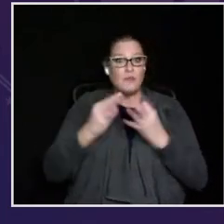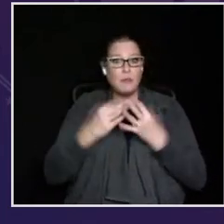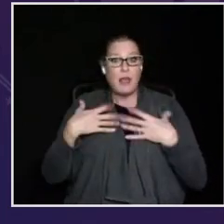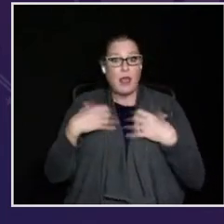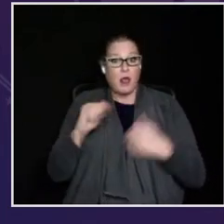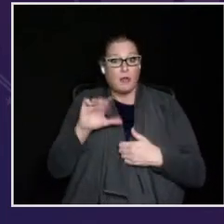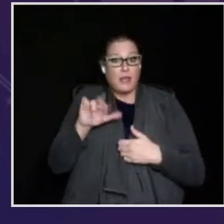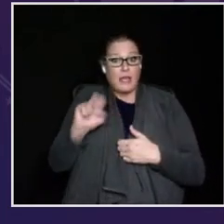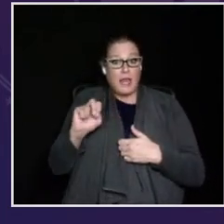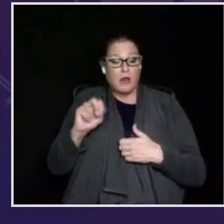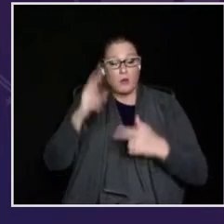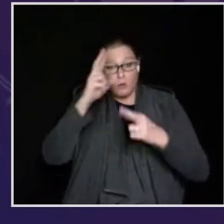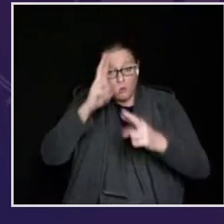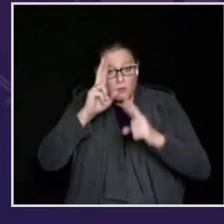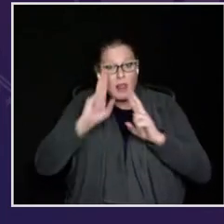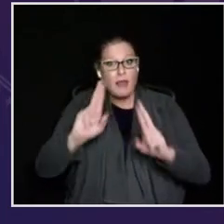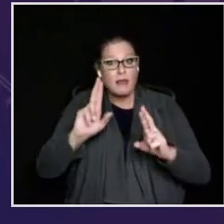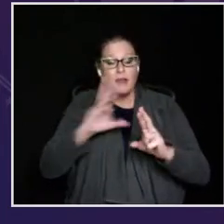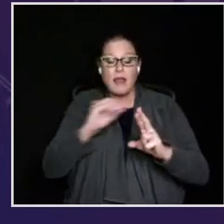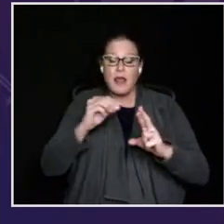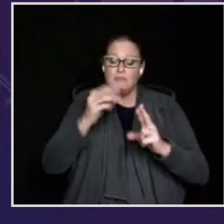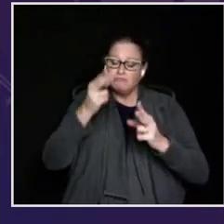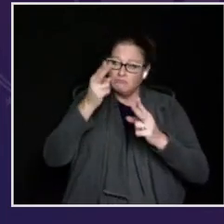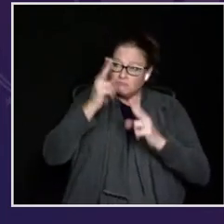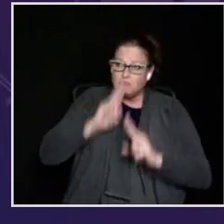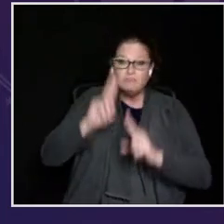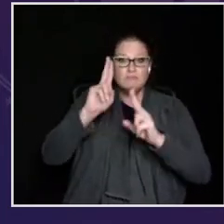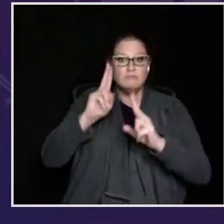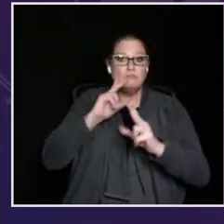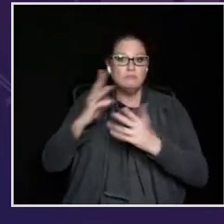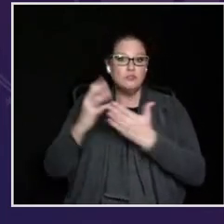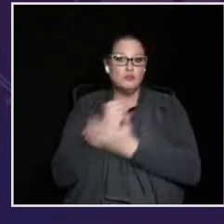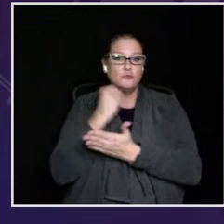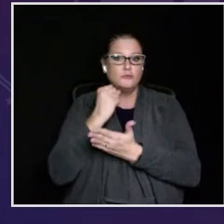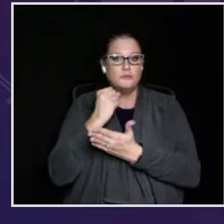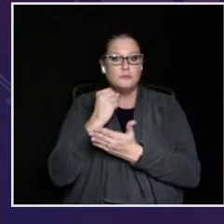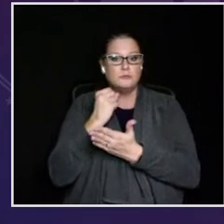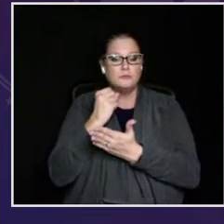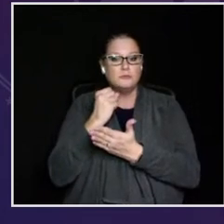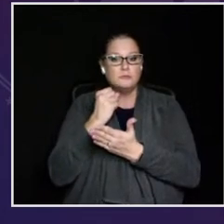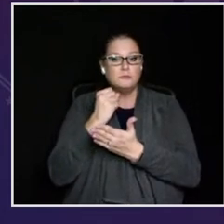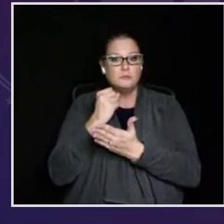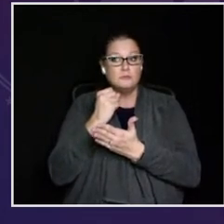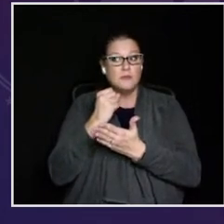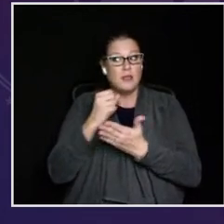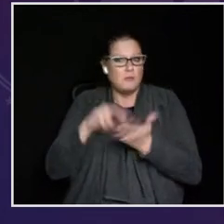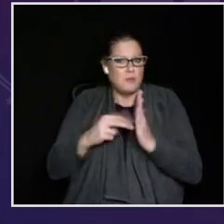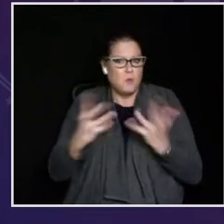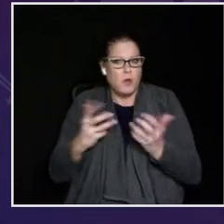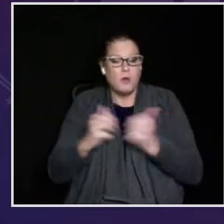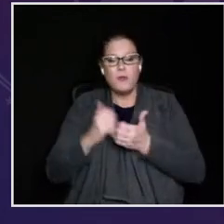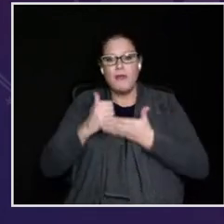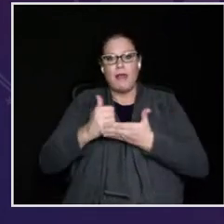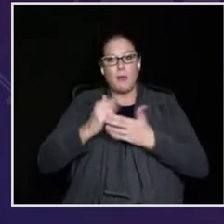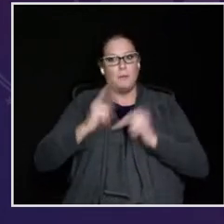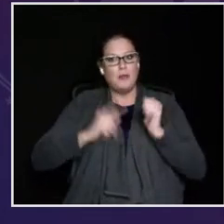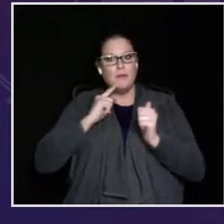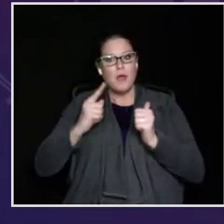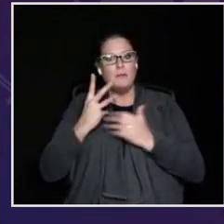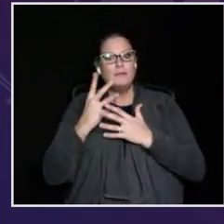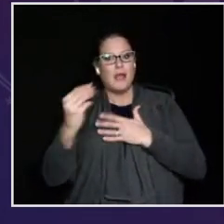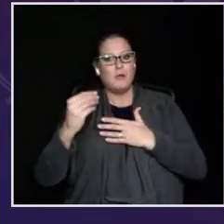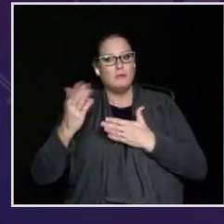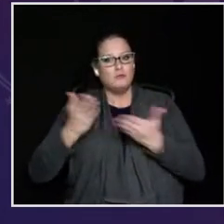We're going to fight like hell to give our veterans and their families the health care, respect, and dignity they deserve.